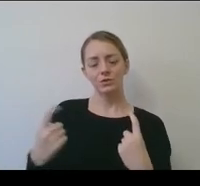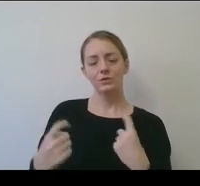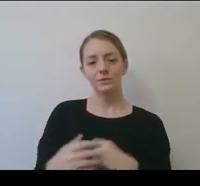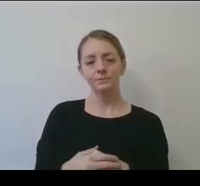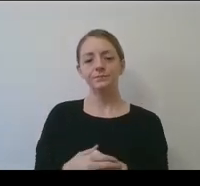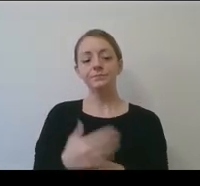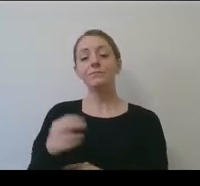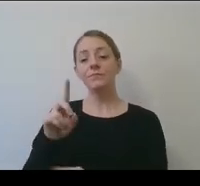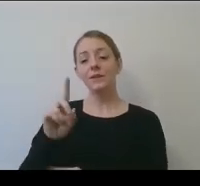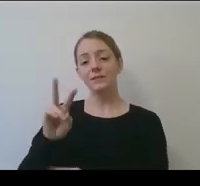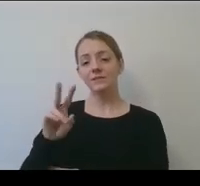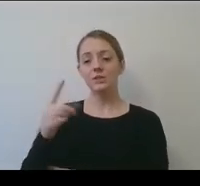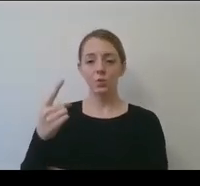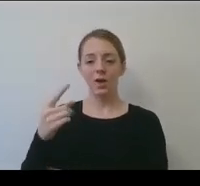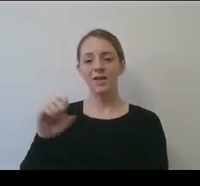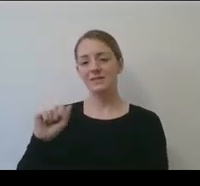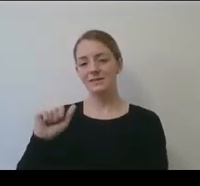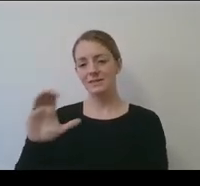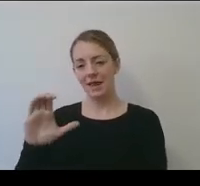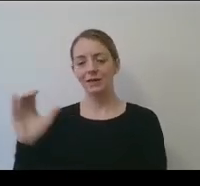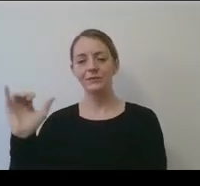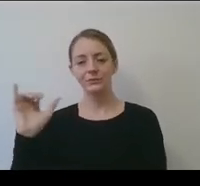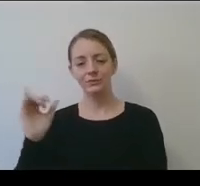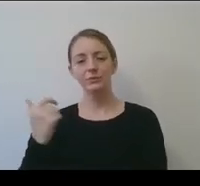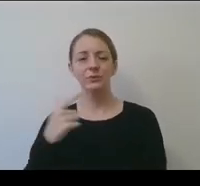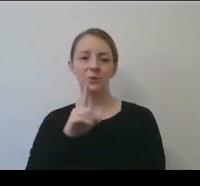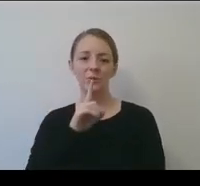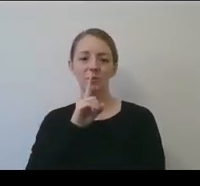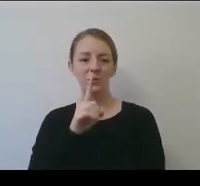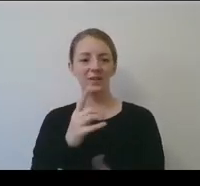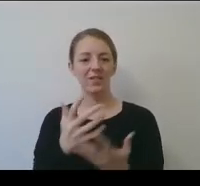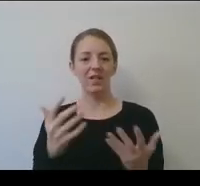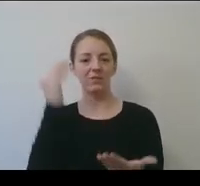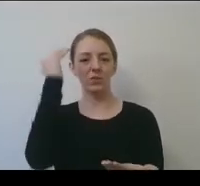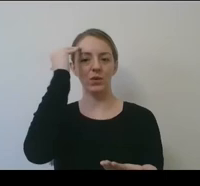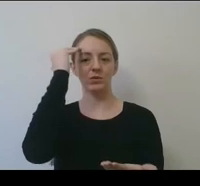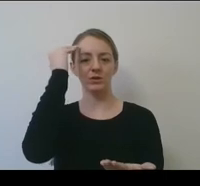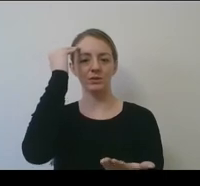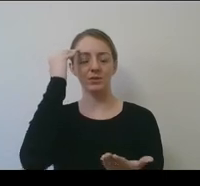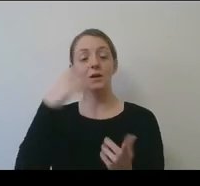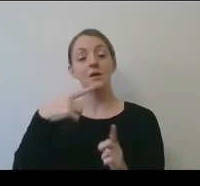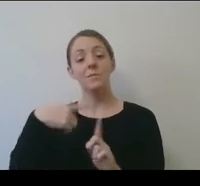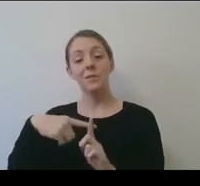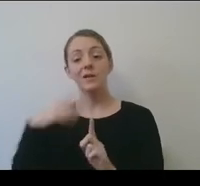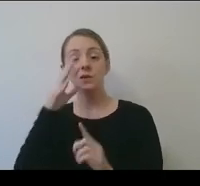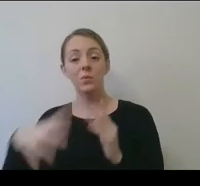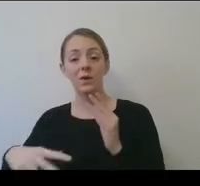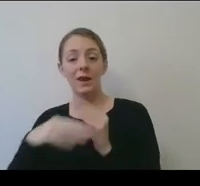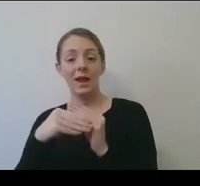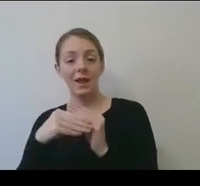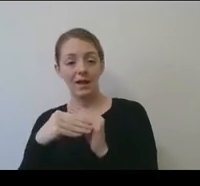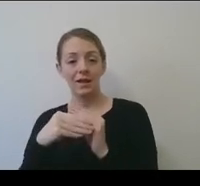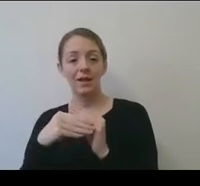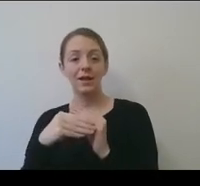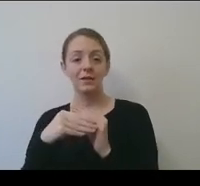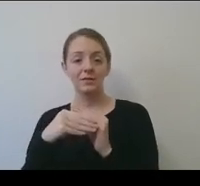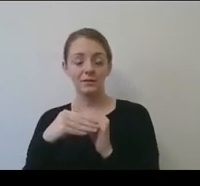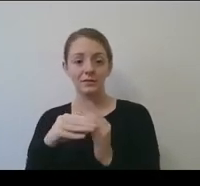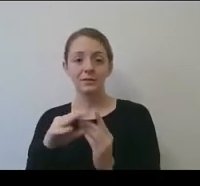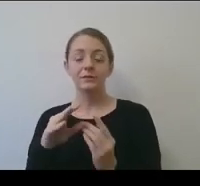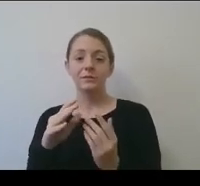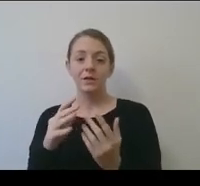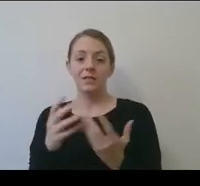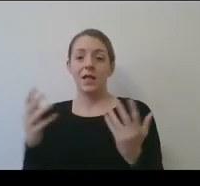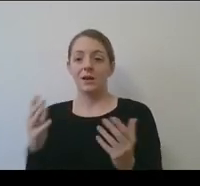Division I SAC and everything, so there's a high degree of awareness. I would add in the category also, though, of significant direct communication,